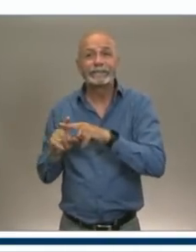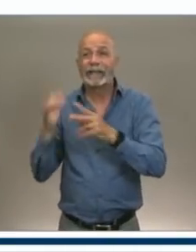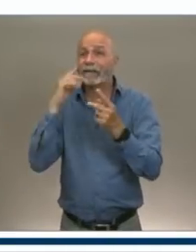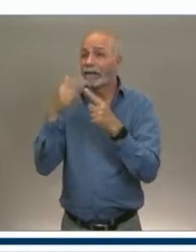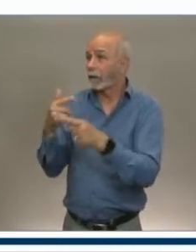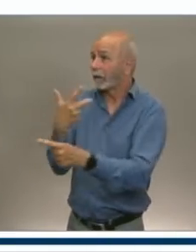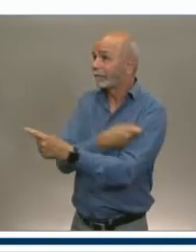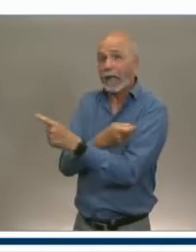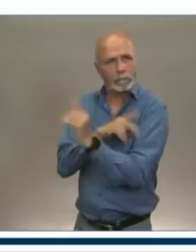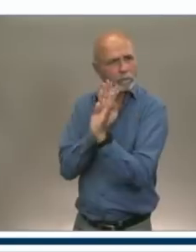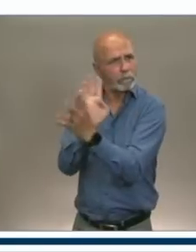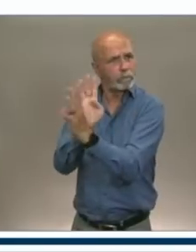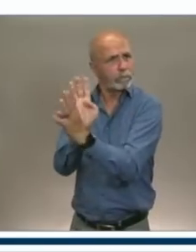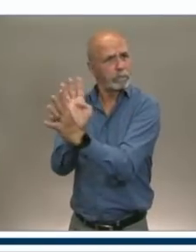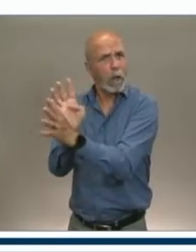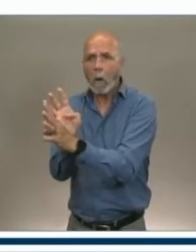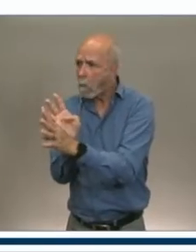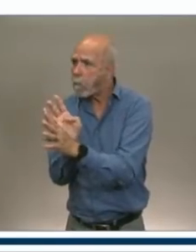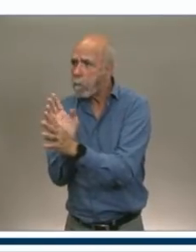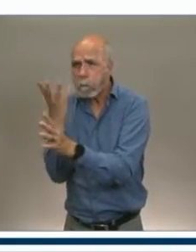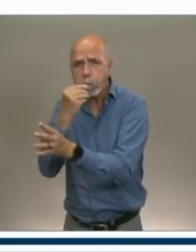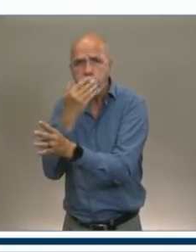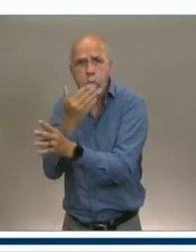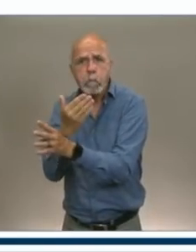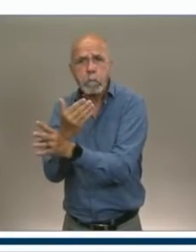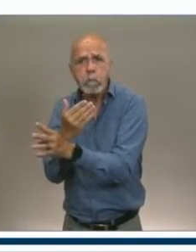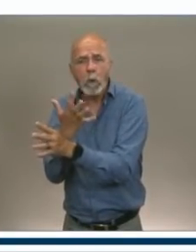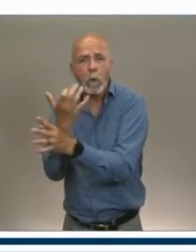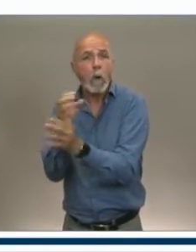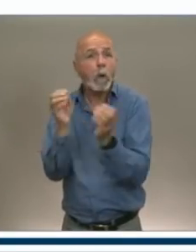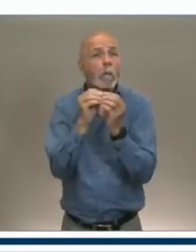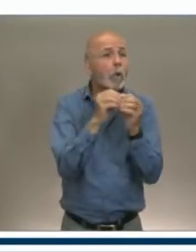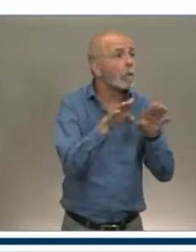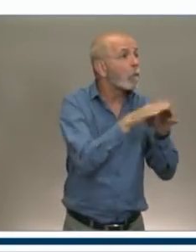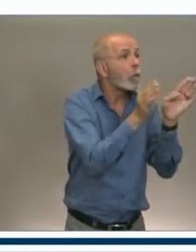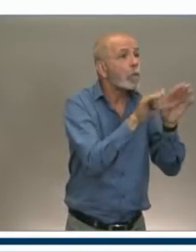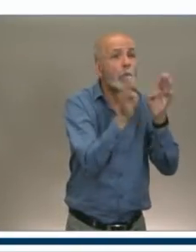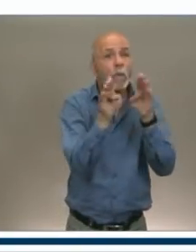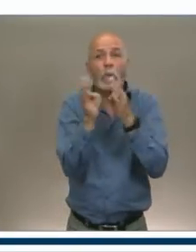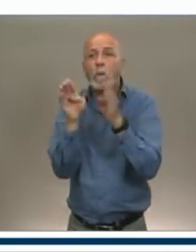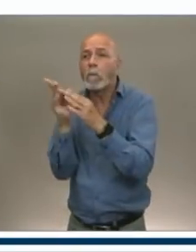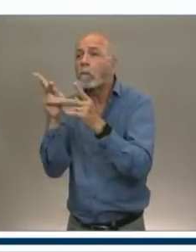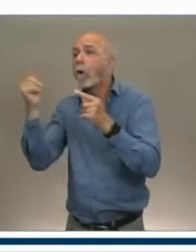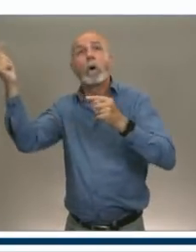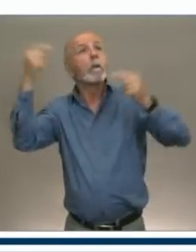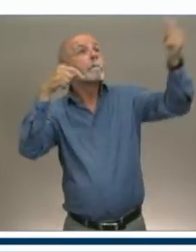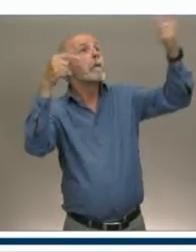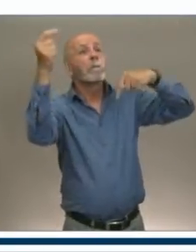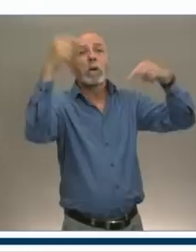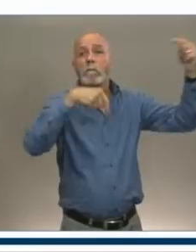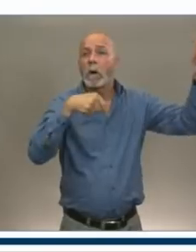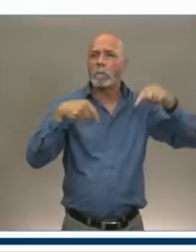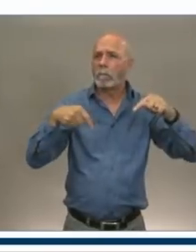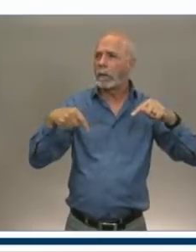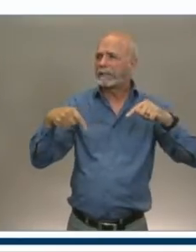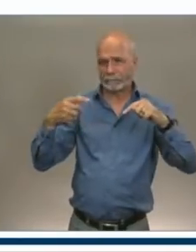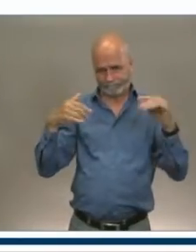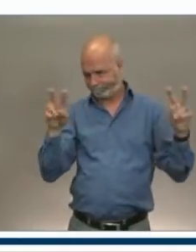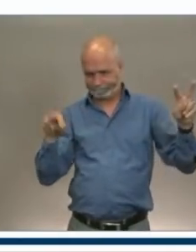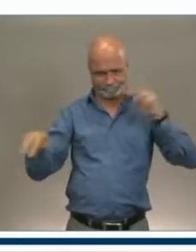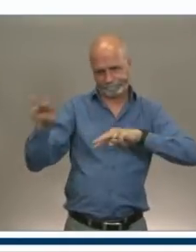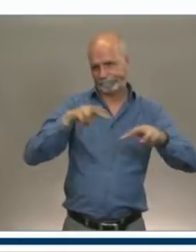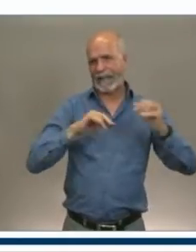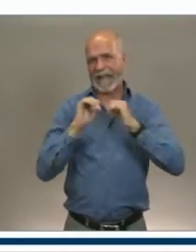after we were opening up more to the rest of Canada. And, you know, so it did take time. And we also wanted to make sure that